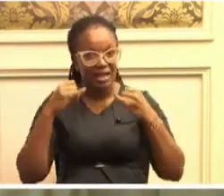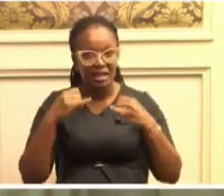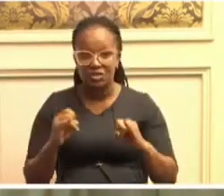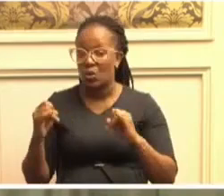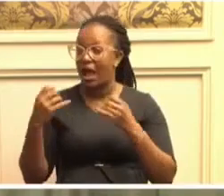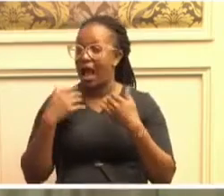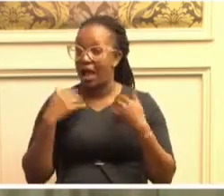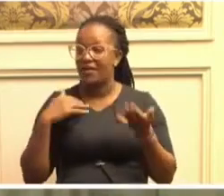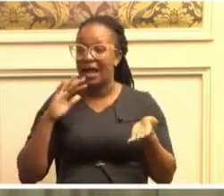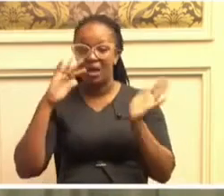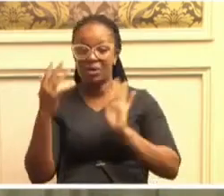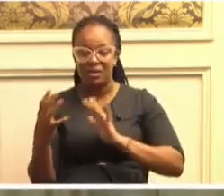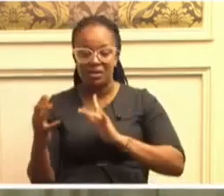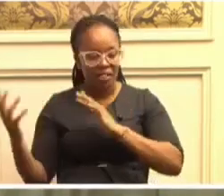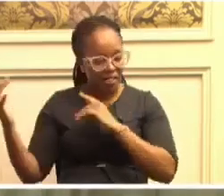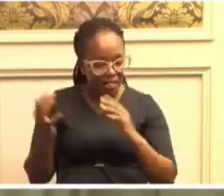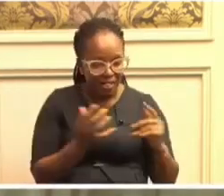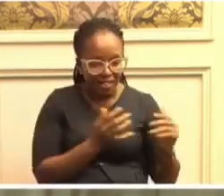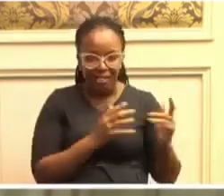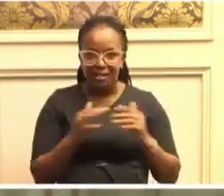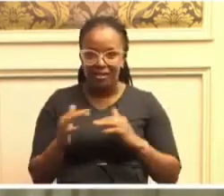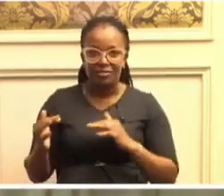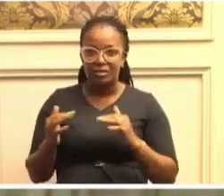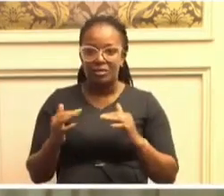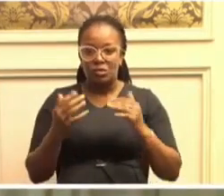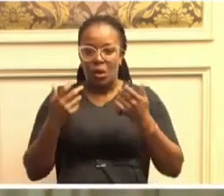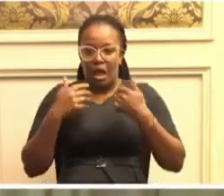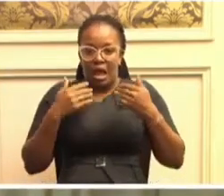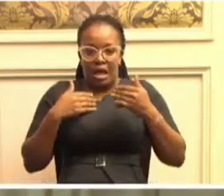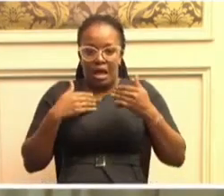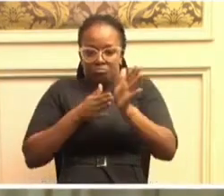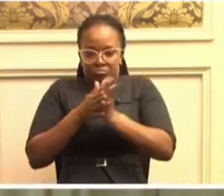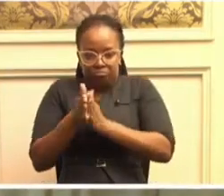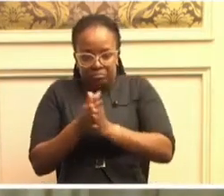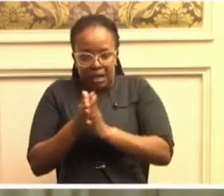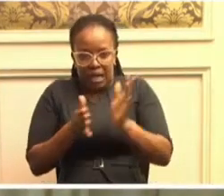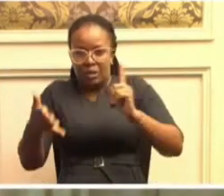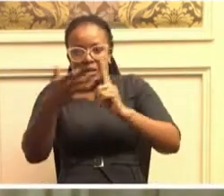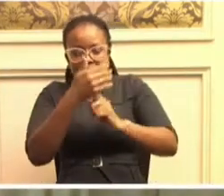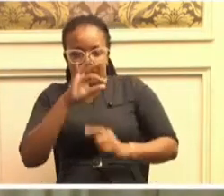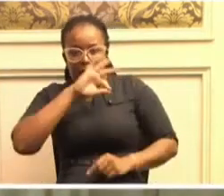approach to pacify the aggressor. To what end?